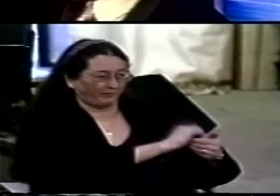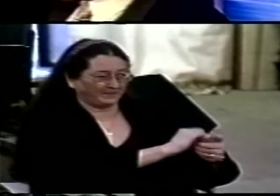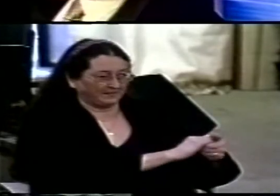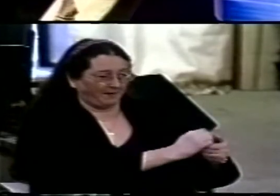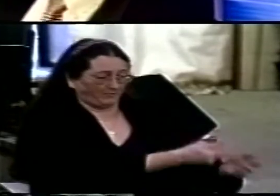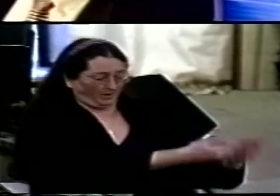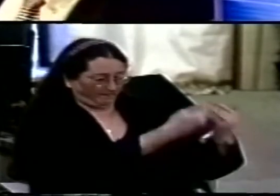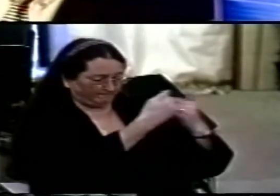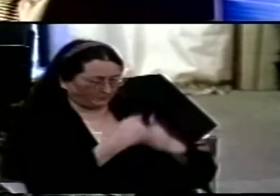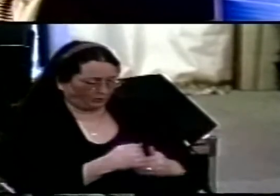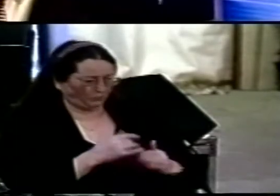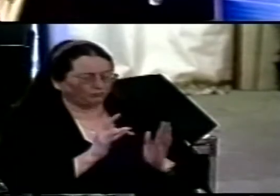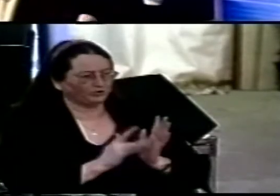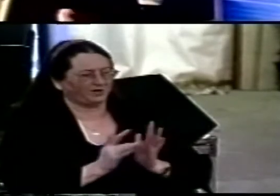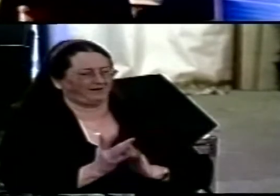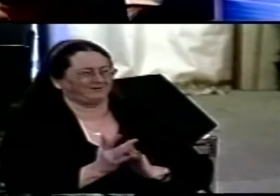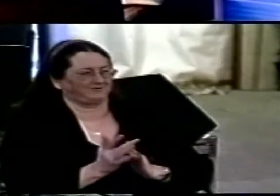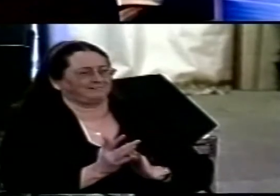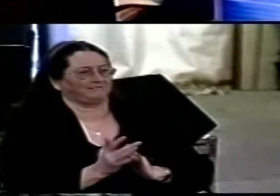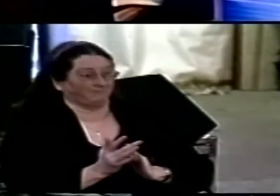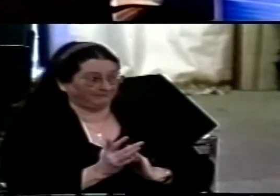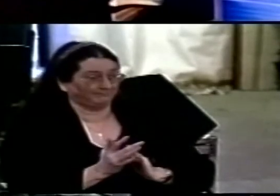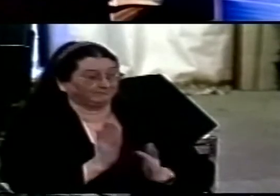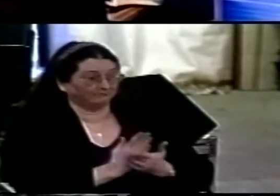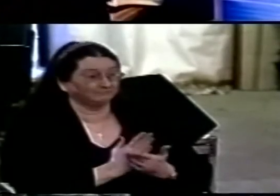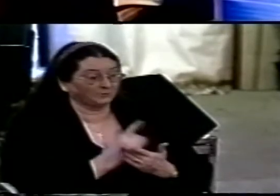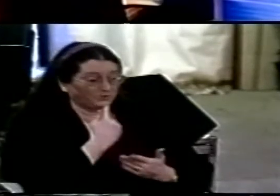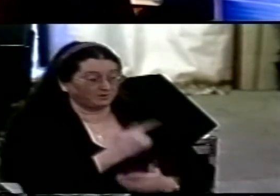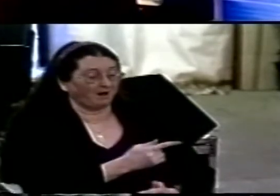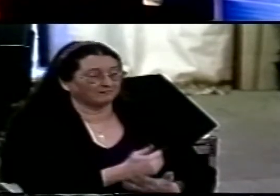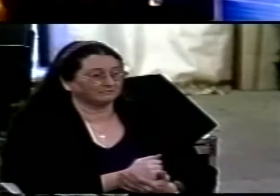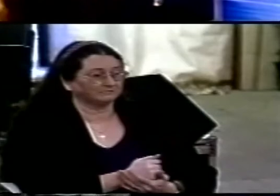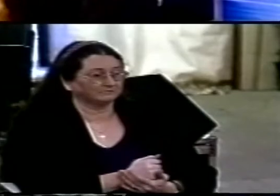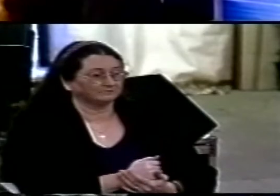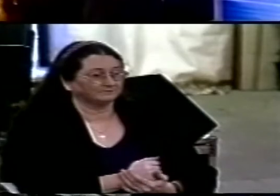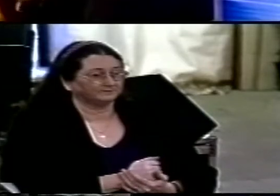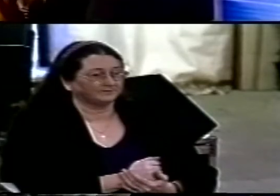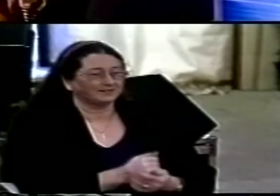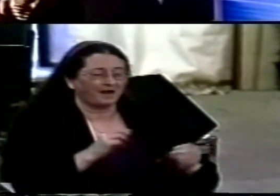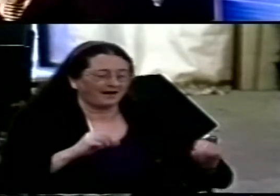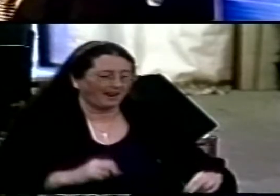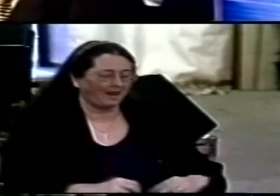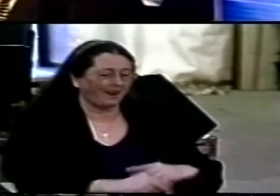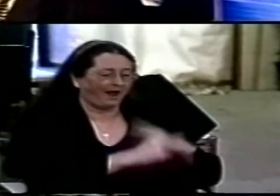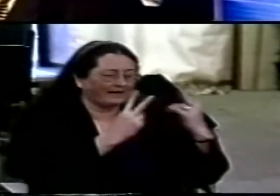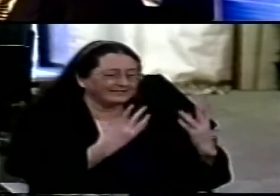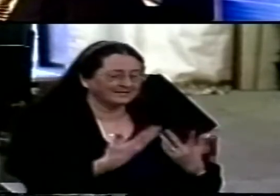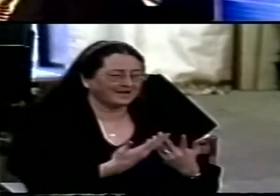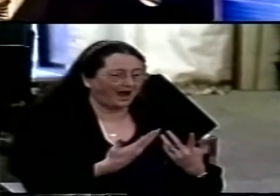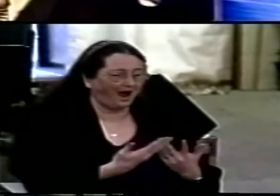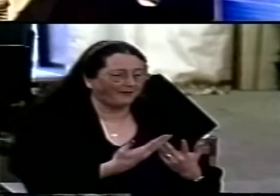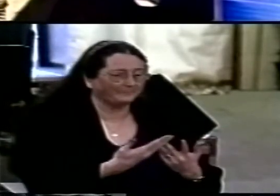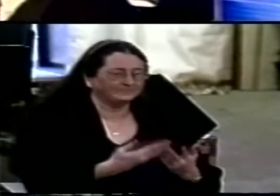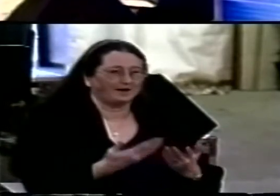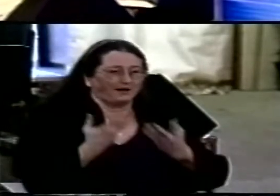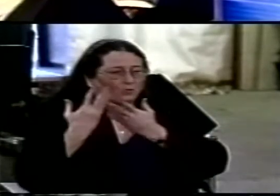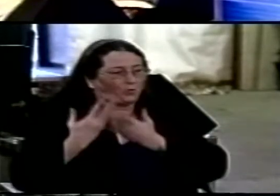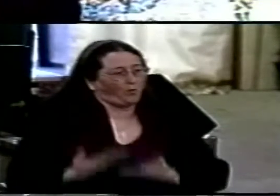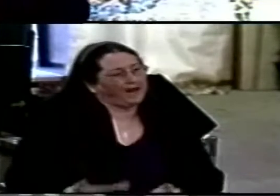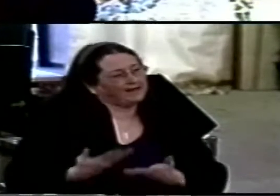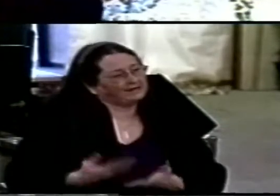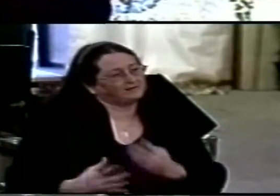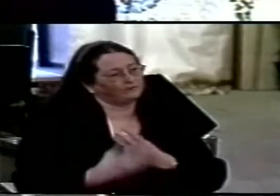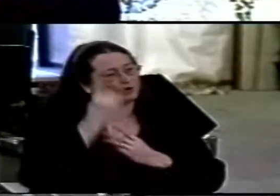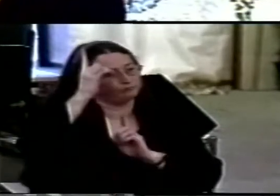this glory is the the numerous factor it's it's the weight of God's presence it is